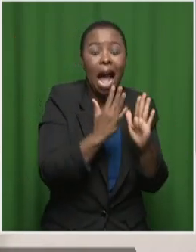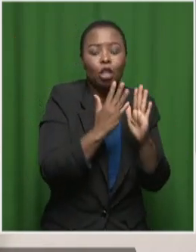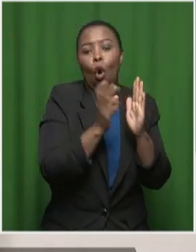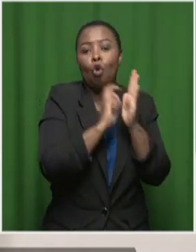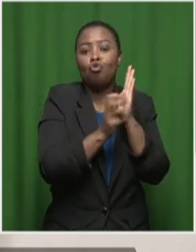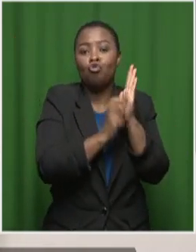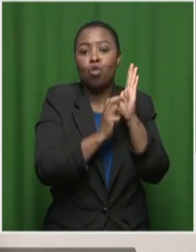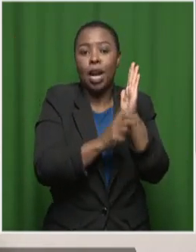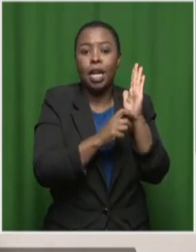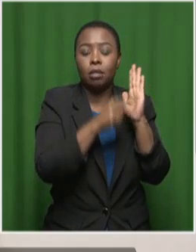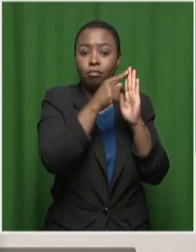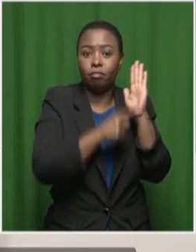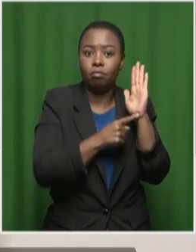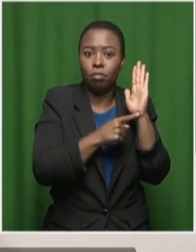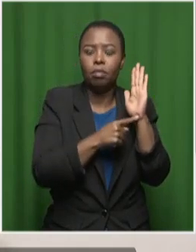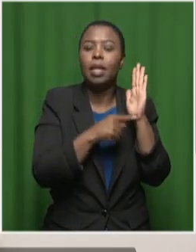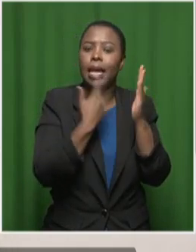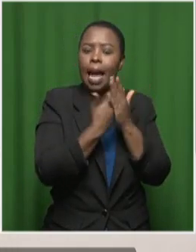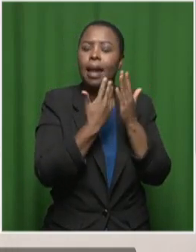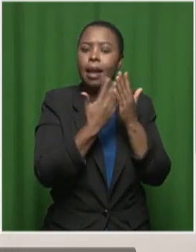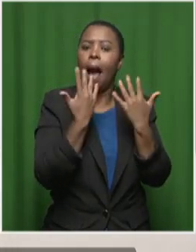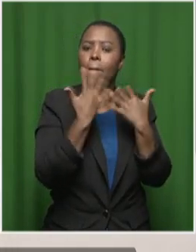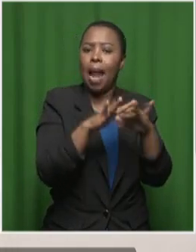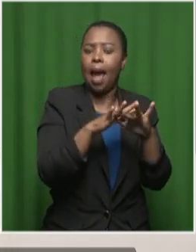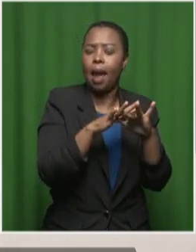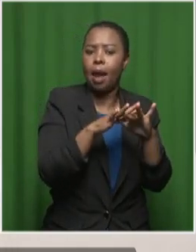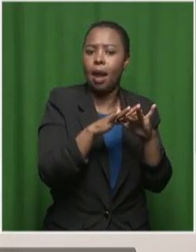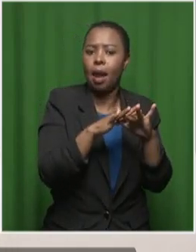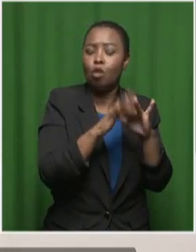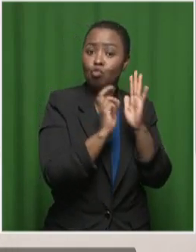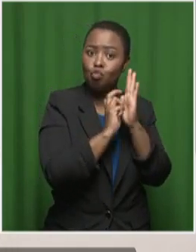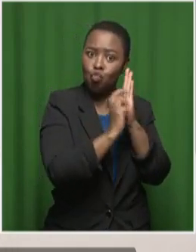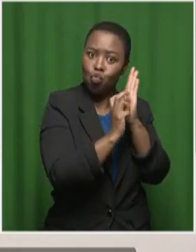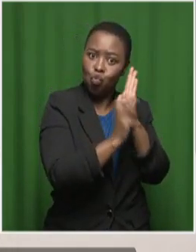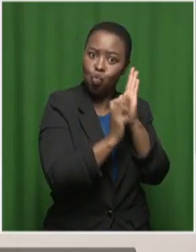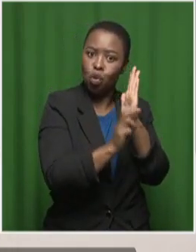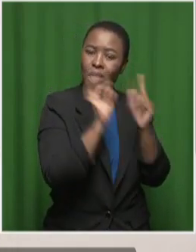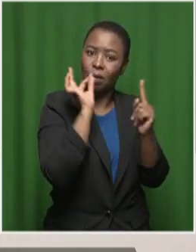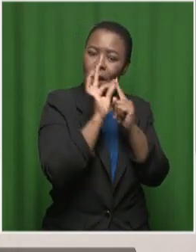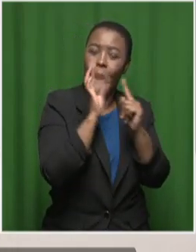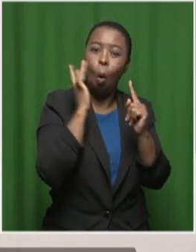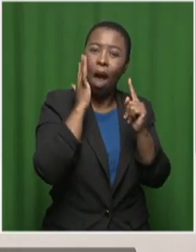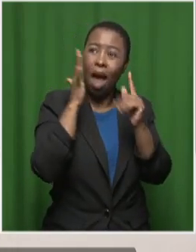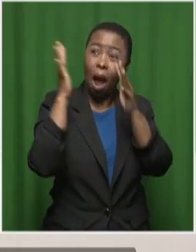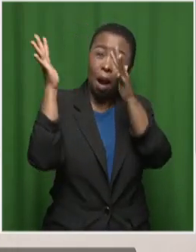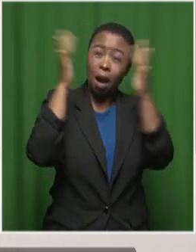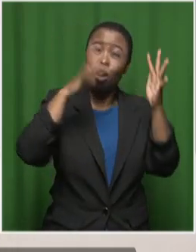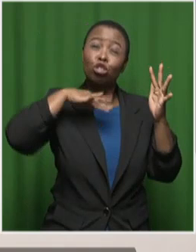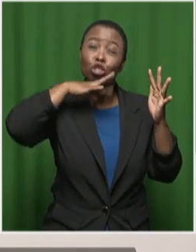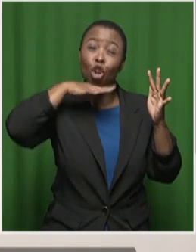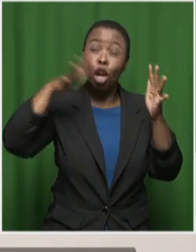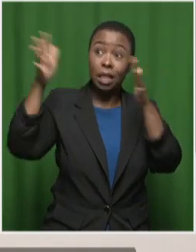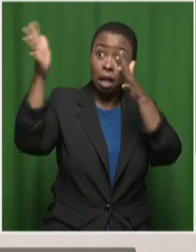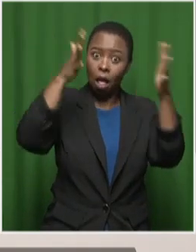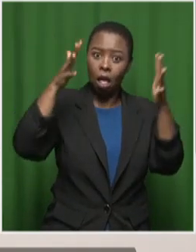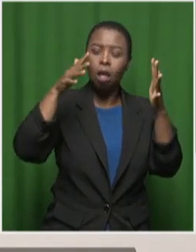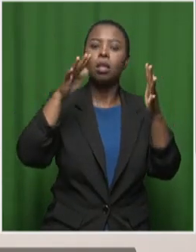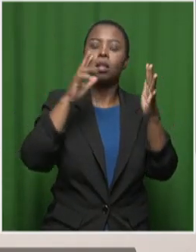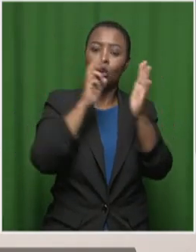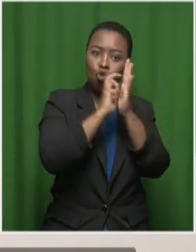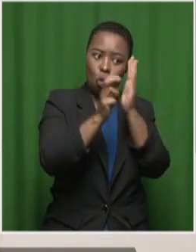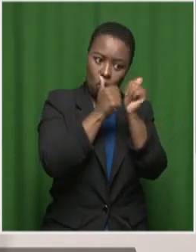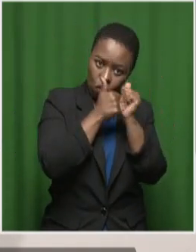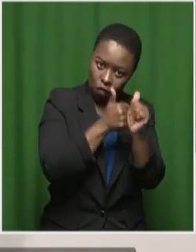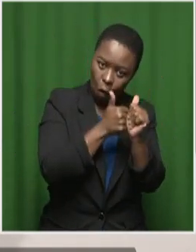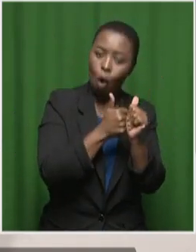applying specific regulations or rules where there is high pollution. And almost overnight in this particular